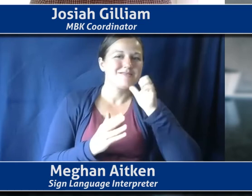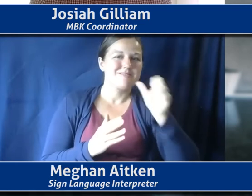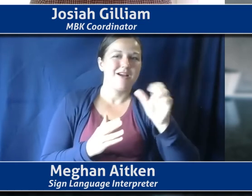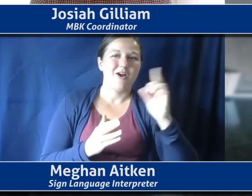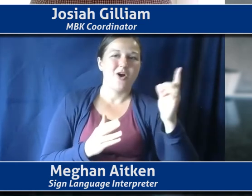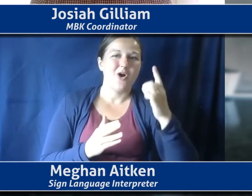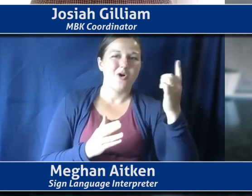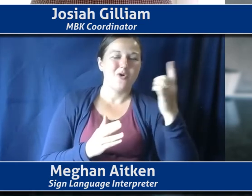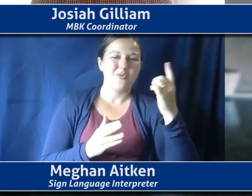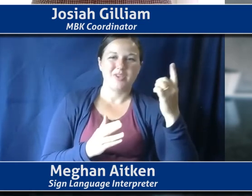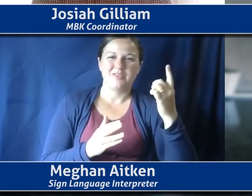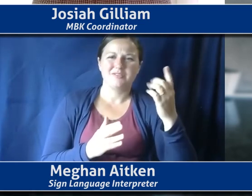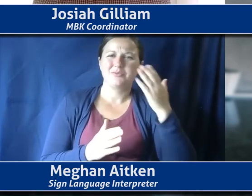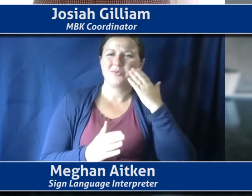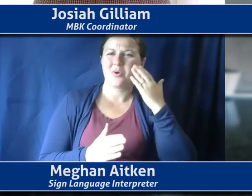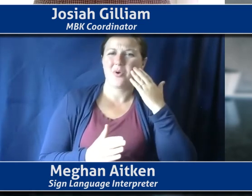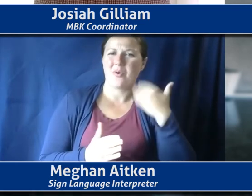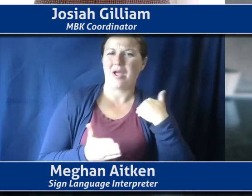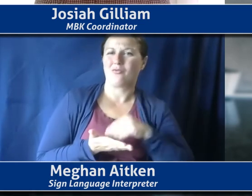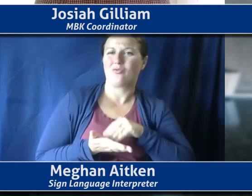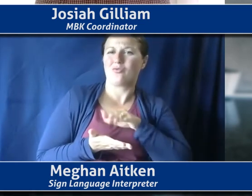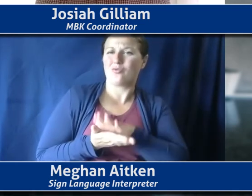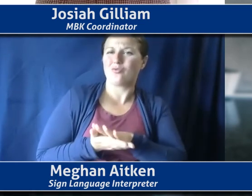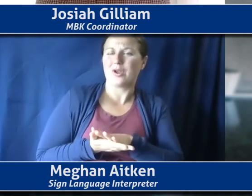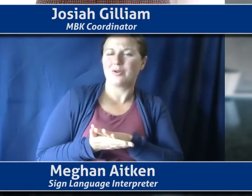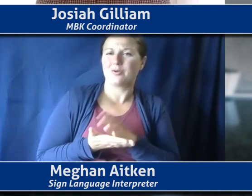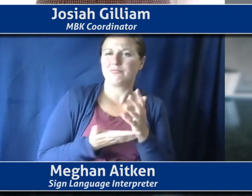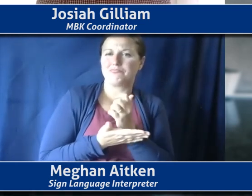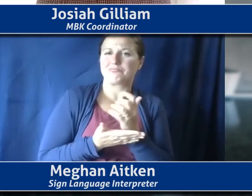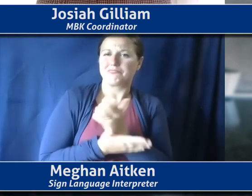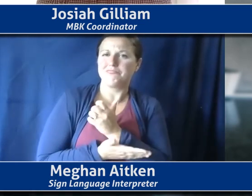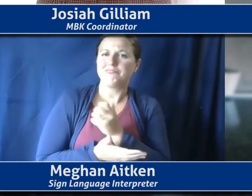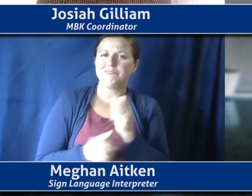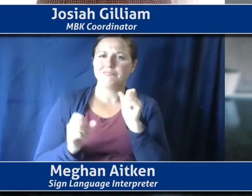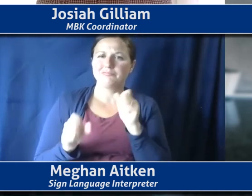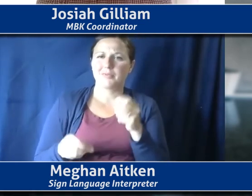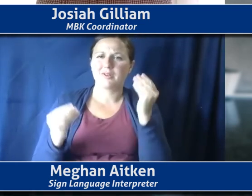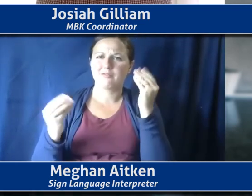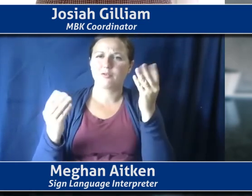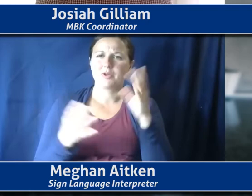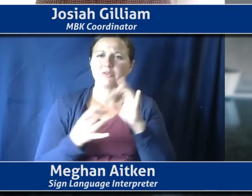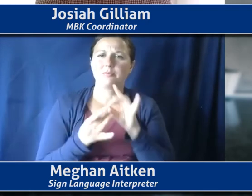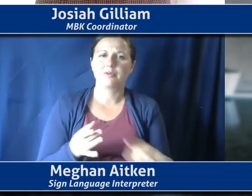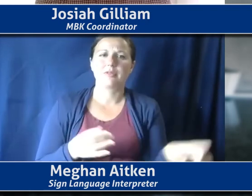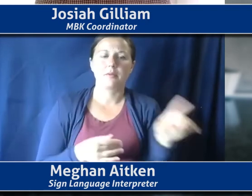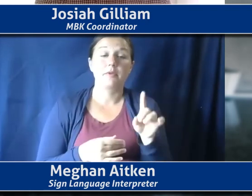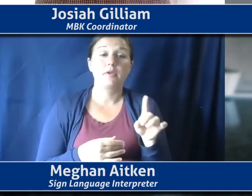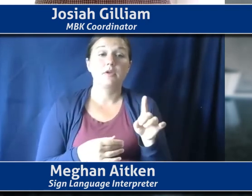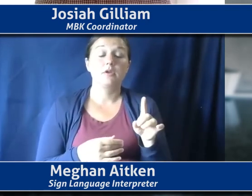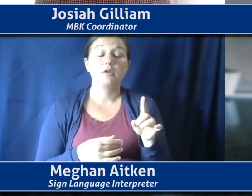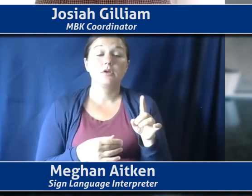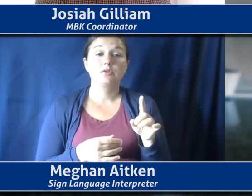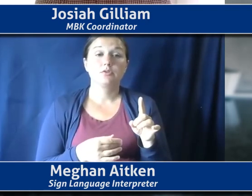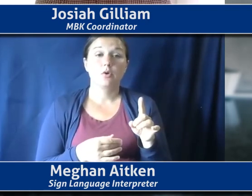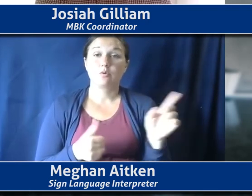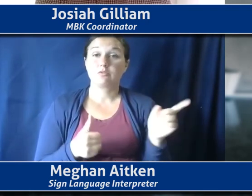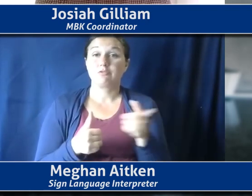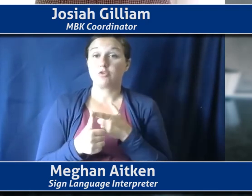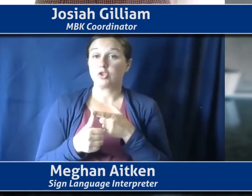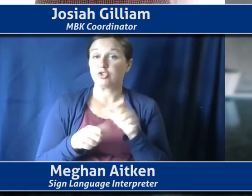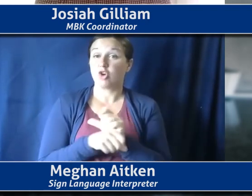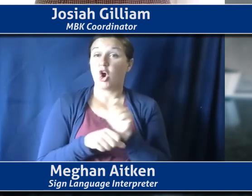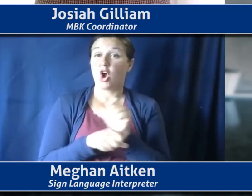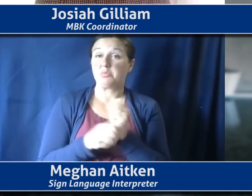But so that first scan, um, was to help us prioritize. And what we found, um, there are incredible